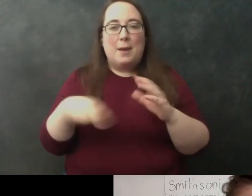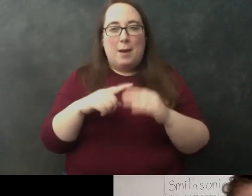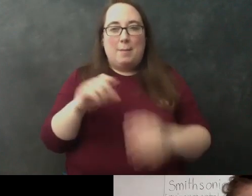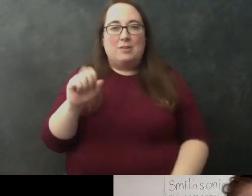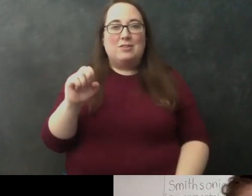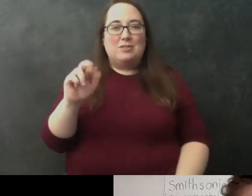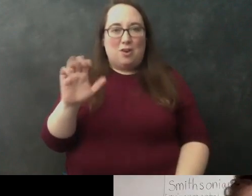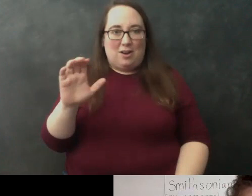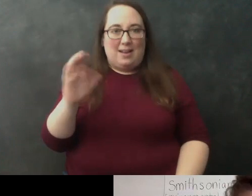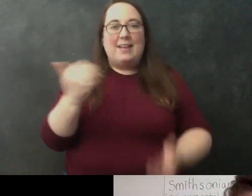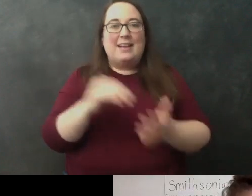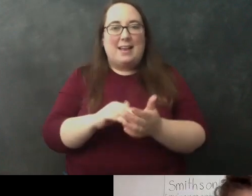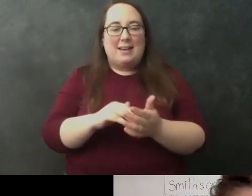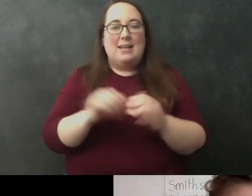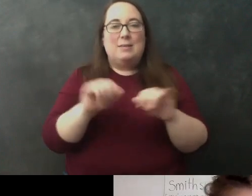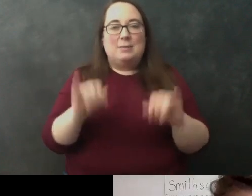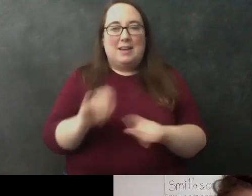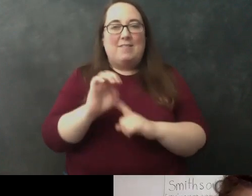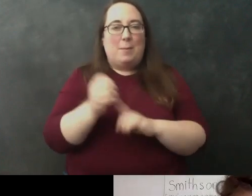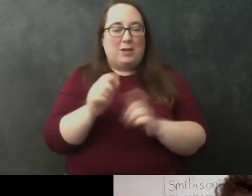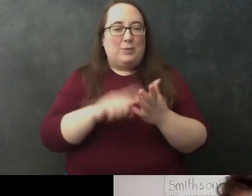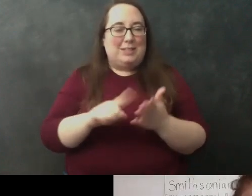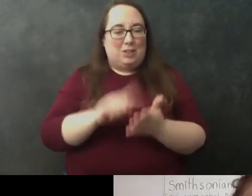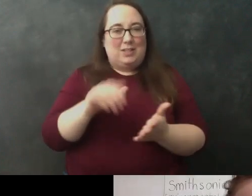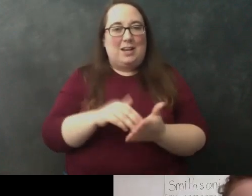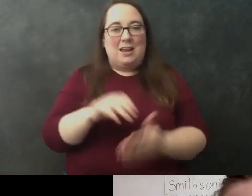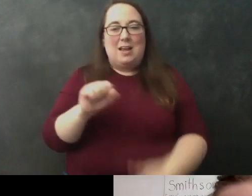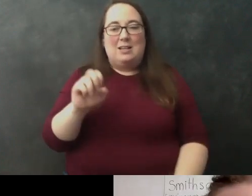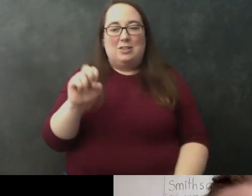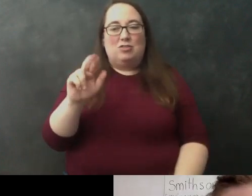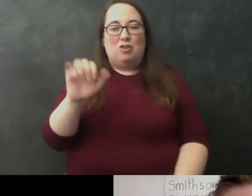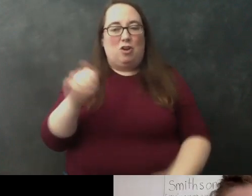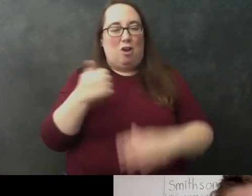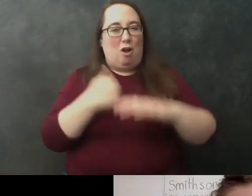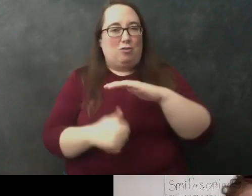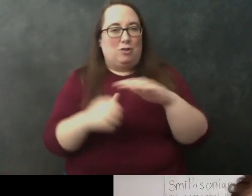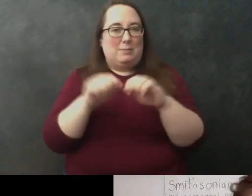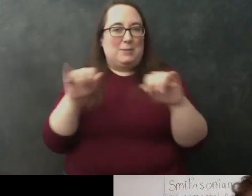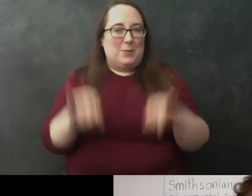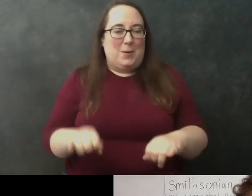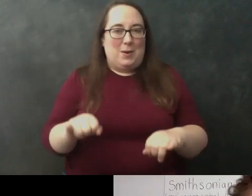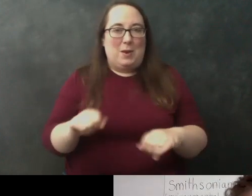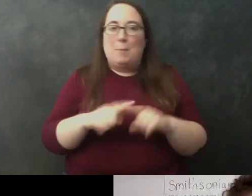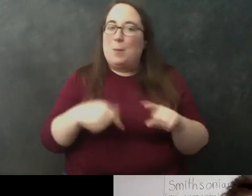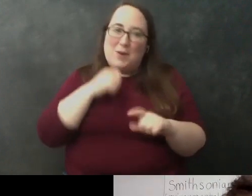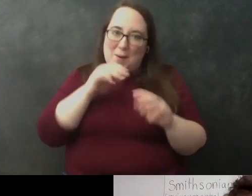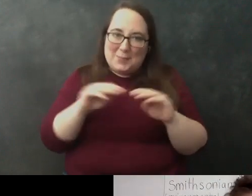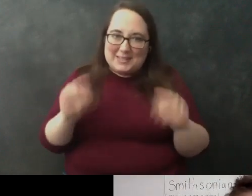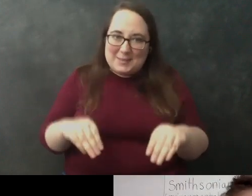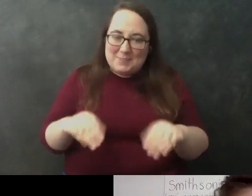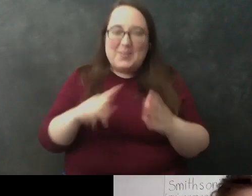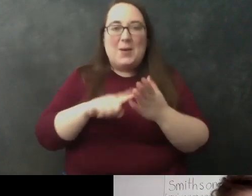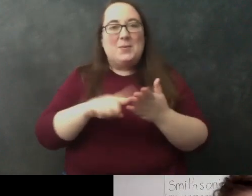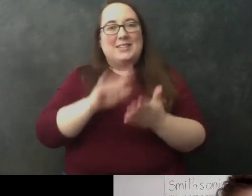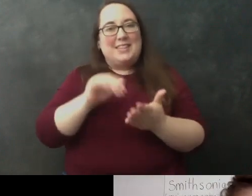So, again, the Smithsonian Environmental Research Center. We're part of the Smithsonian family, but we're not a museum. We're a research center